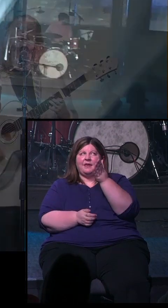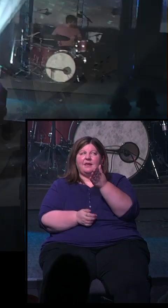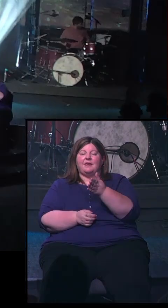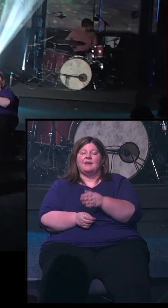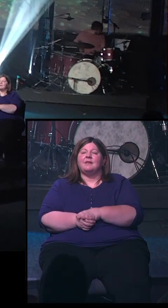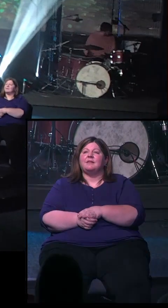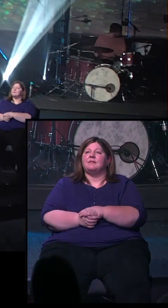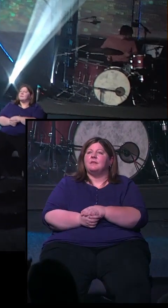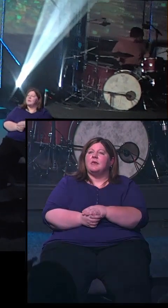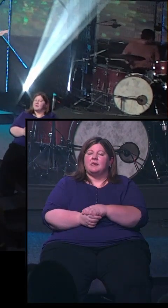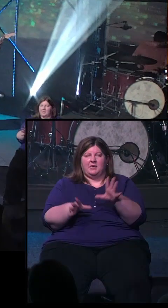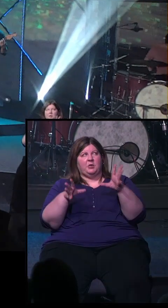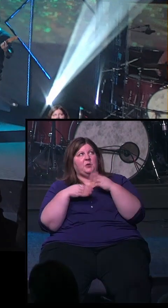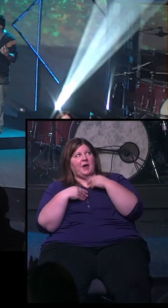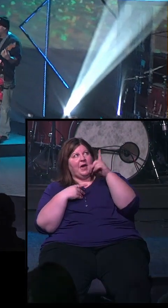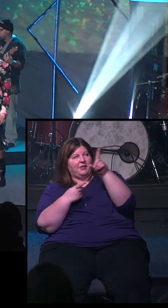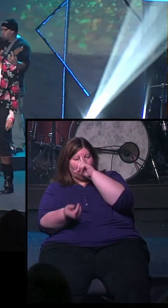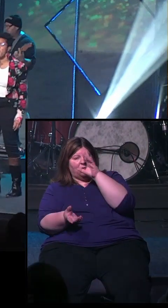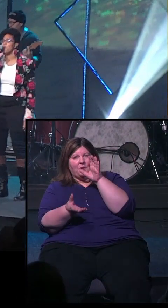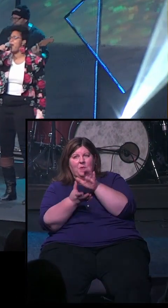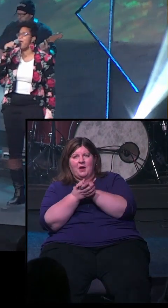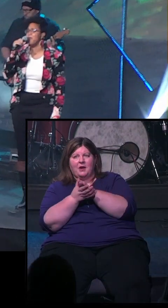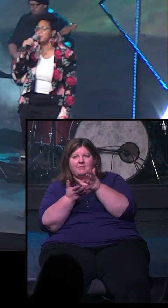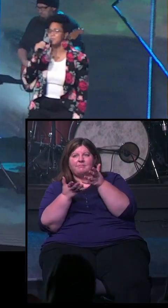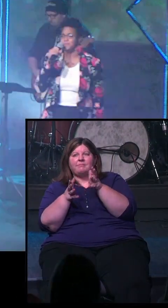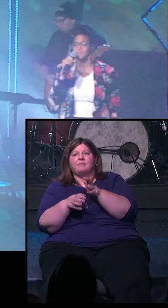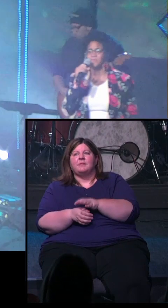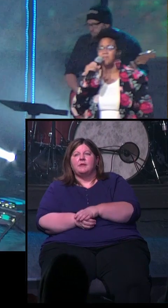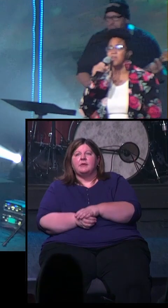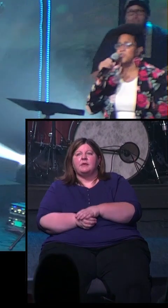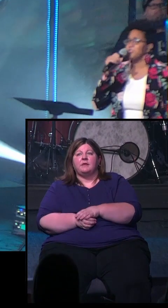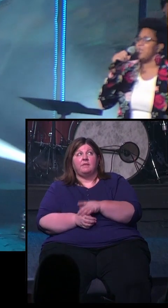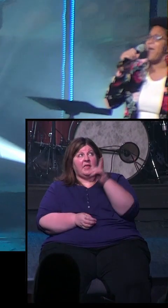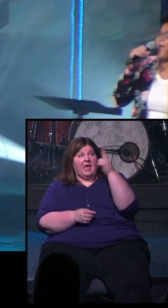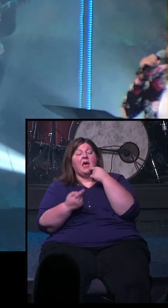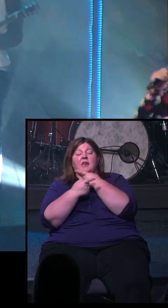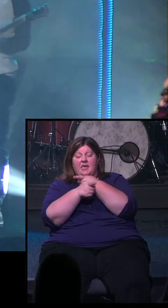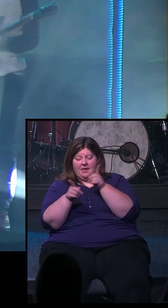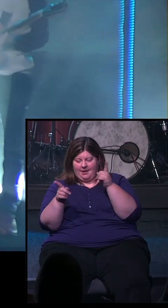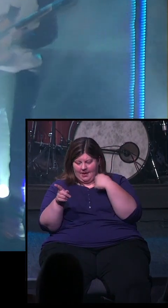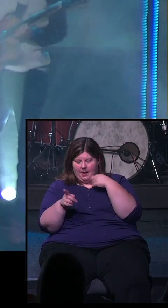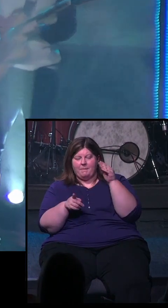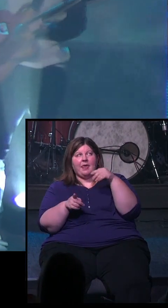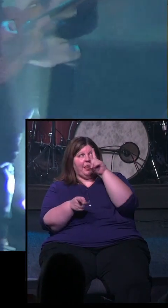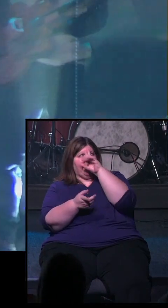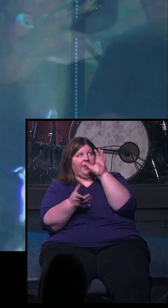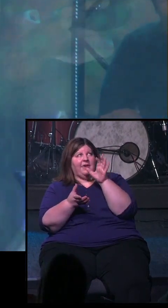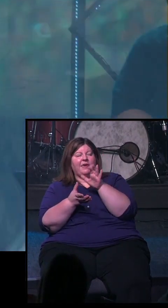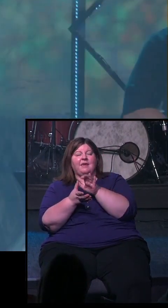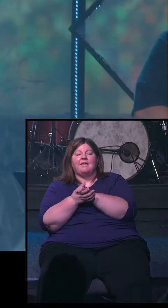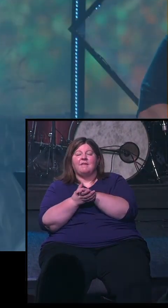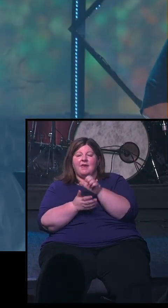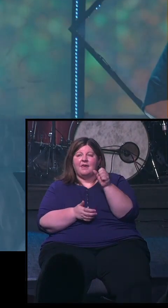I'll take you at your word. If you said it, if you said it, I'll believe